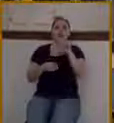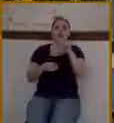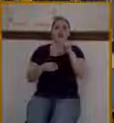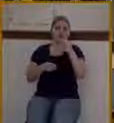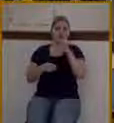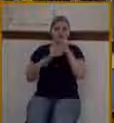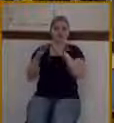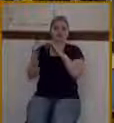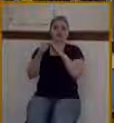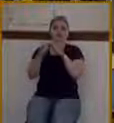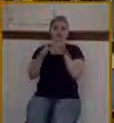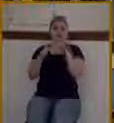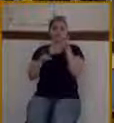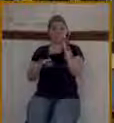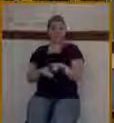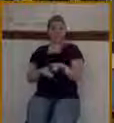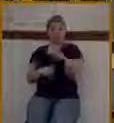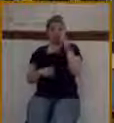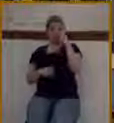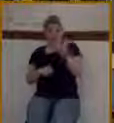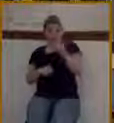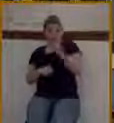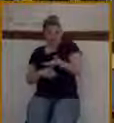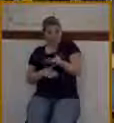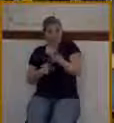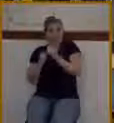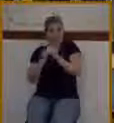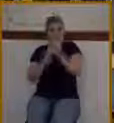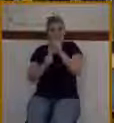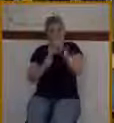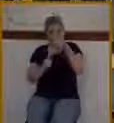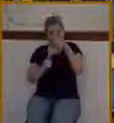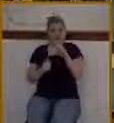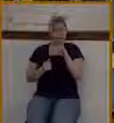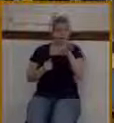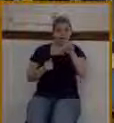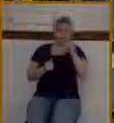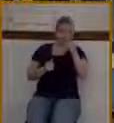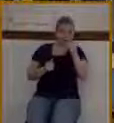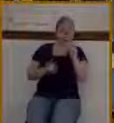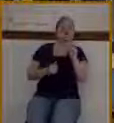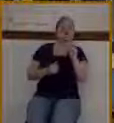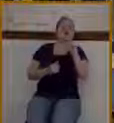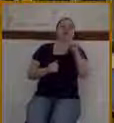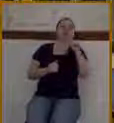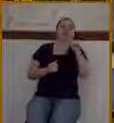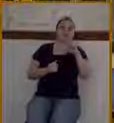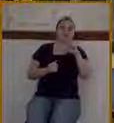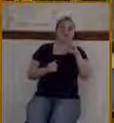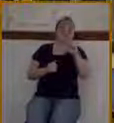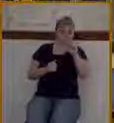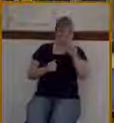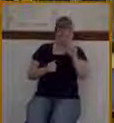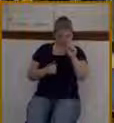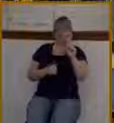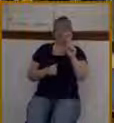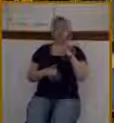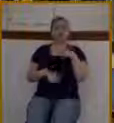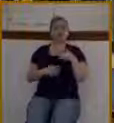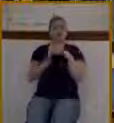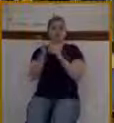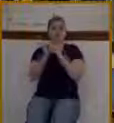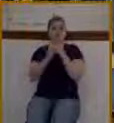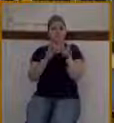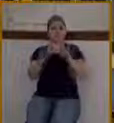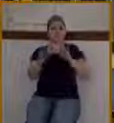spent the night there with Mary and Martha and Lazarus. This was the Lazarus that Jesus had resurrected from the dead. The Bible tells